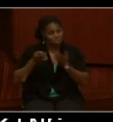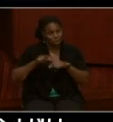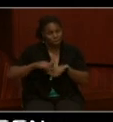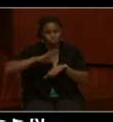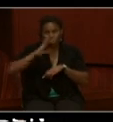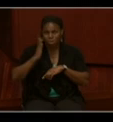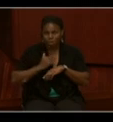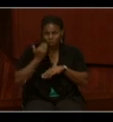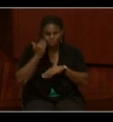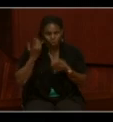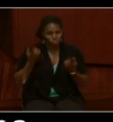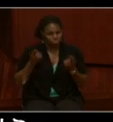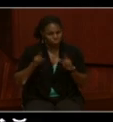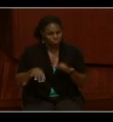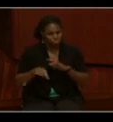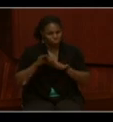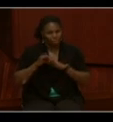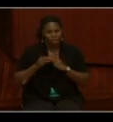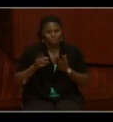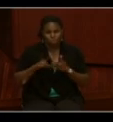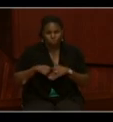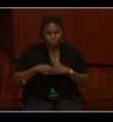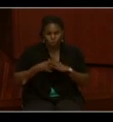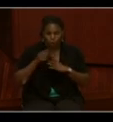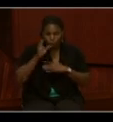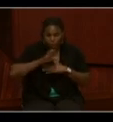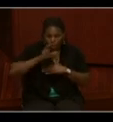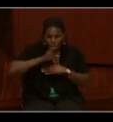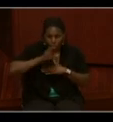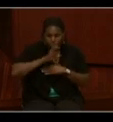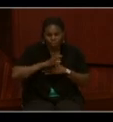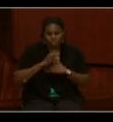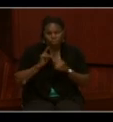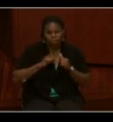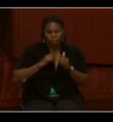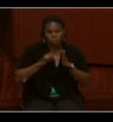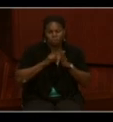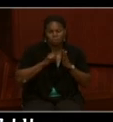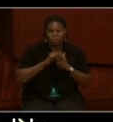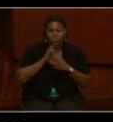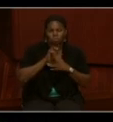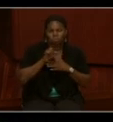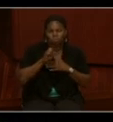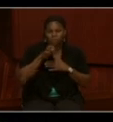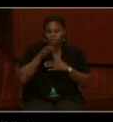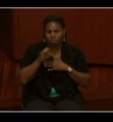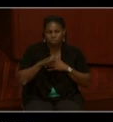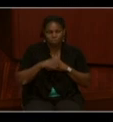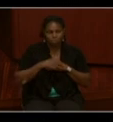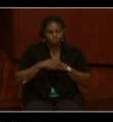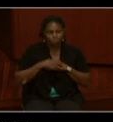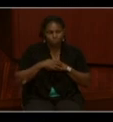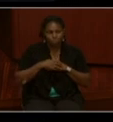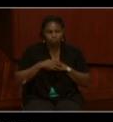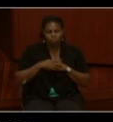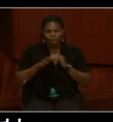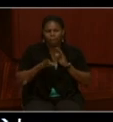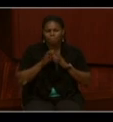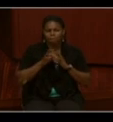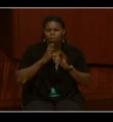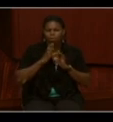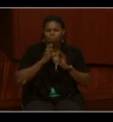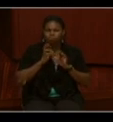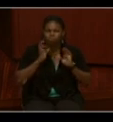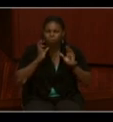you're going to find until you start looking. And in this, in the first pages of the USS Era, I found reports of the